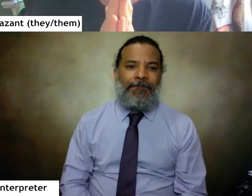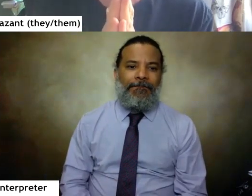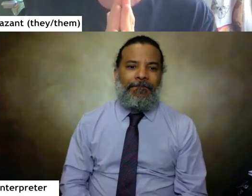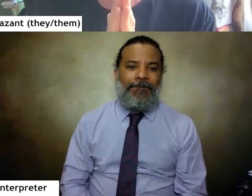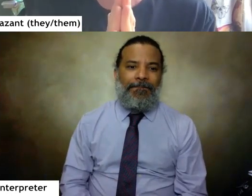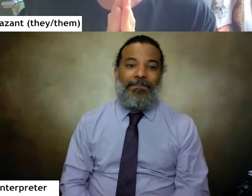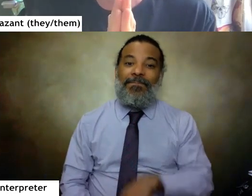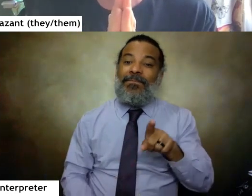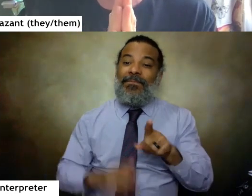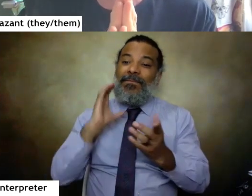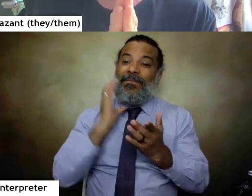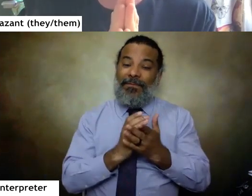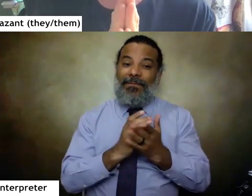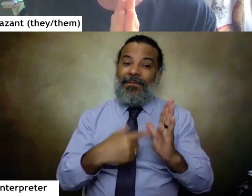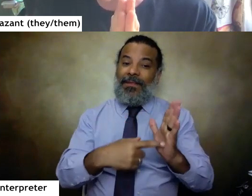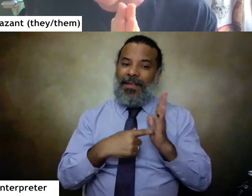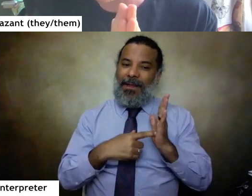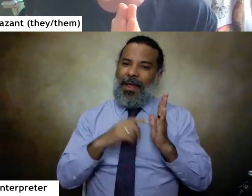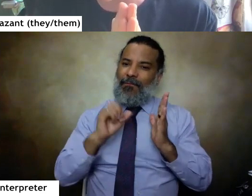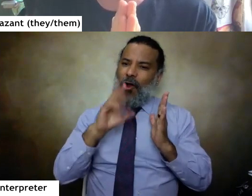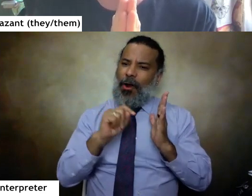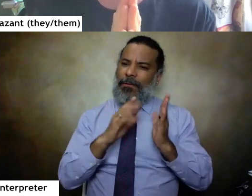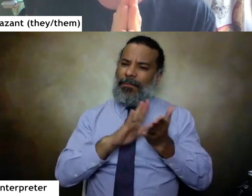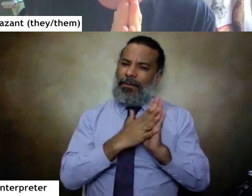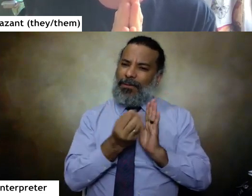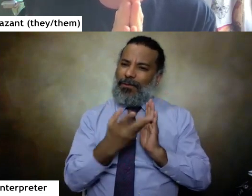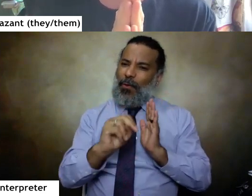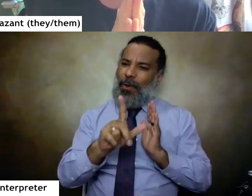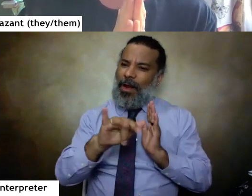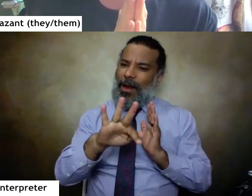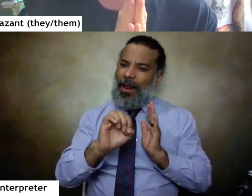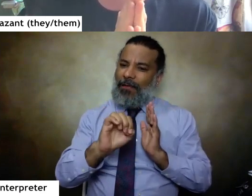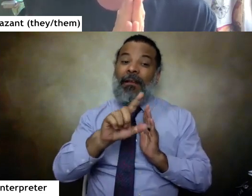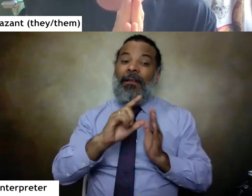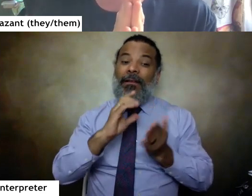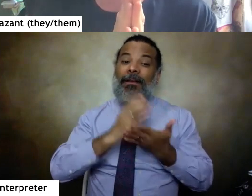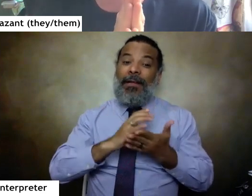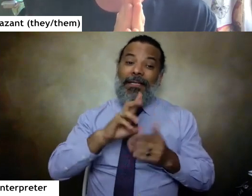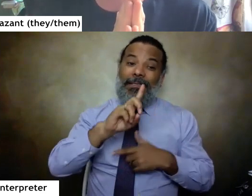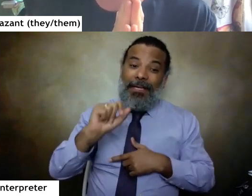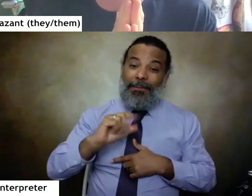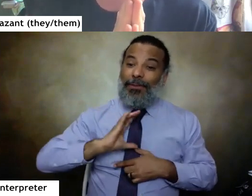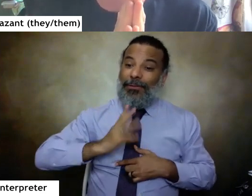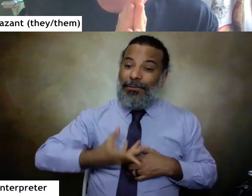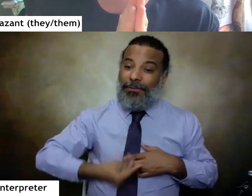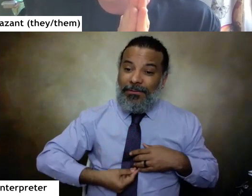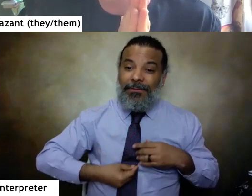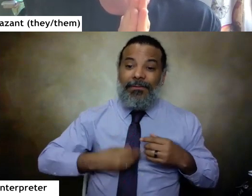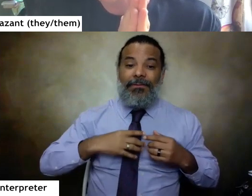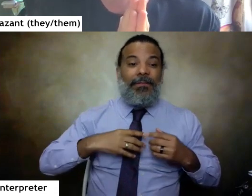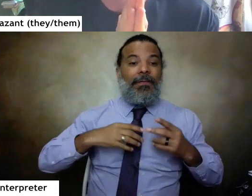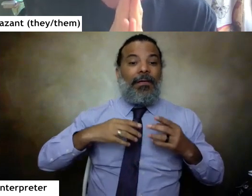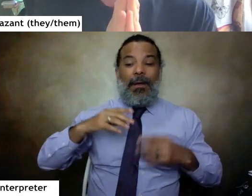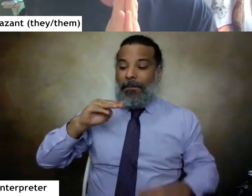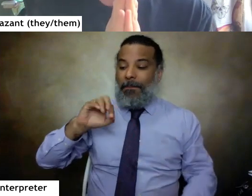This is an image that taught me how art has its own life. It's a portrait of disabled trans ancestor Marsha P. Johnson.